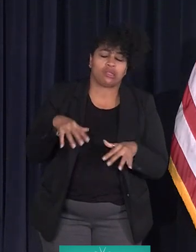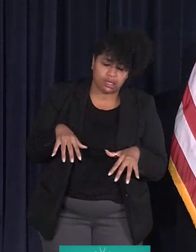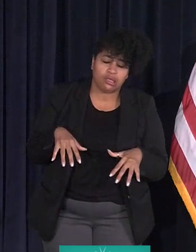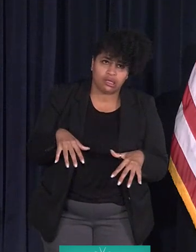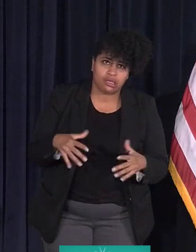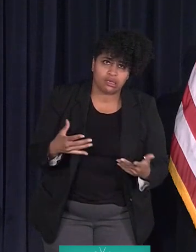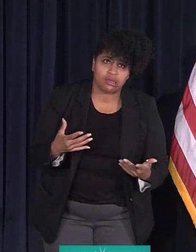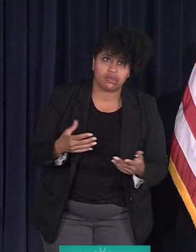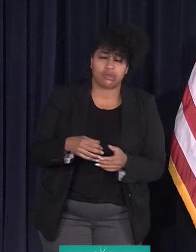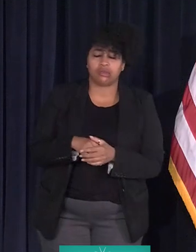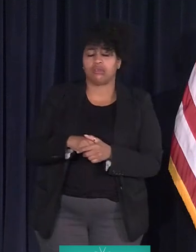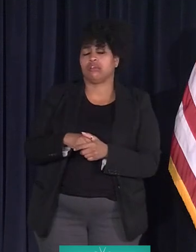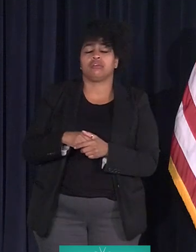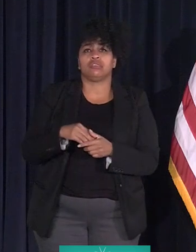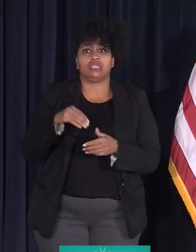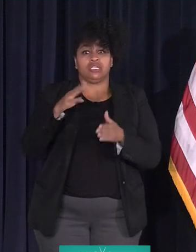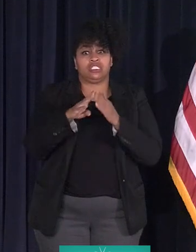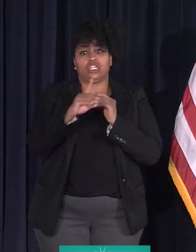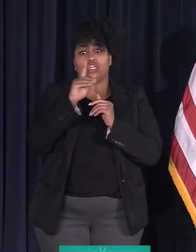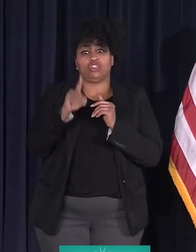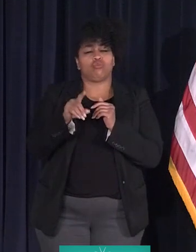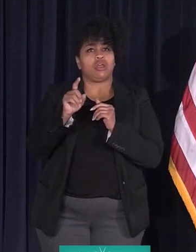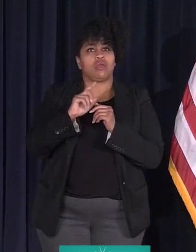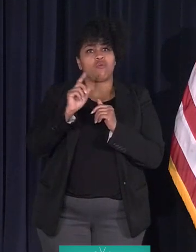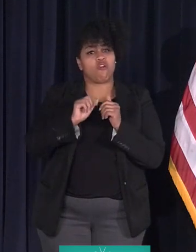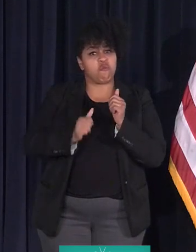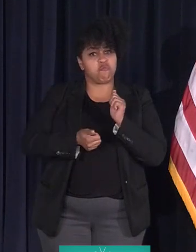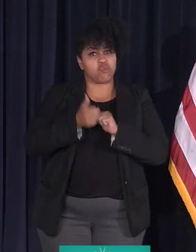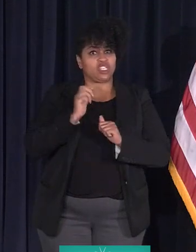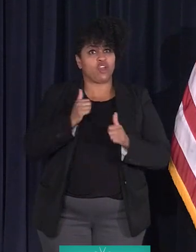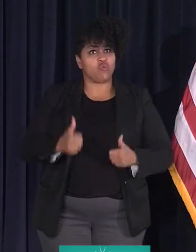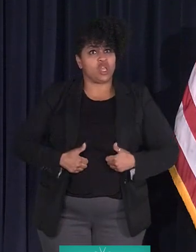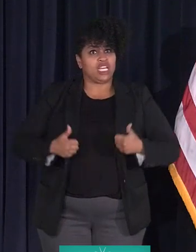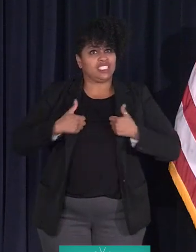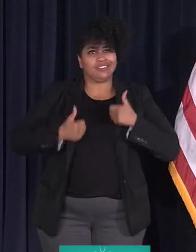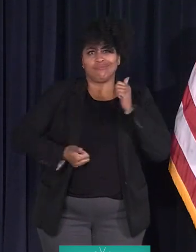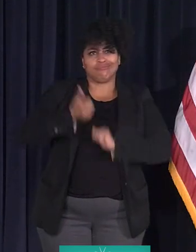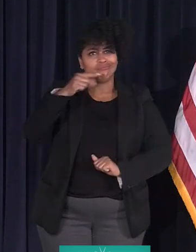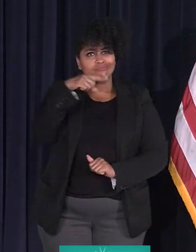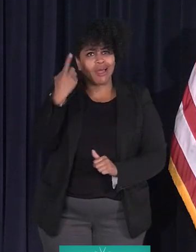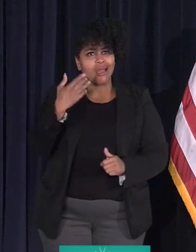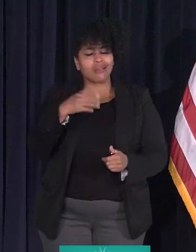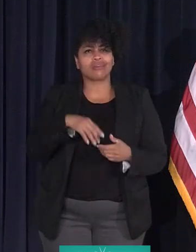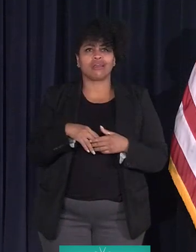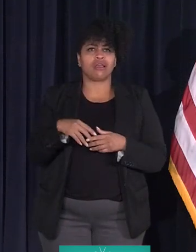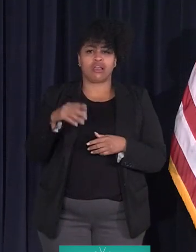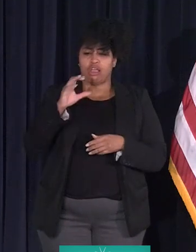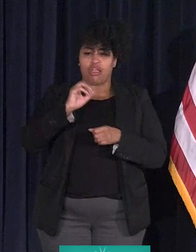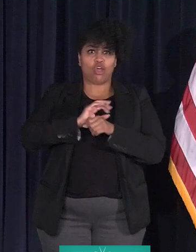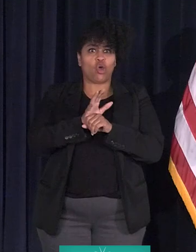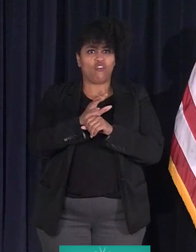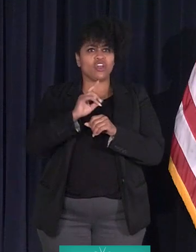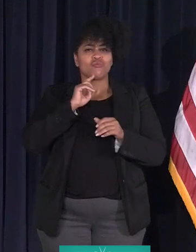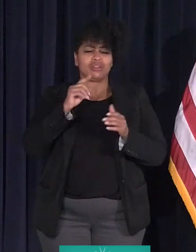majority of the residents are majority black, the impacts of COVID highlighted for us the disparities we already knew